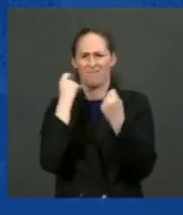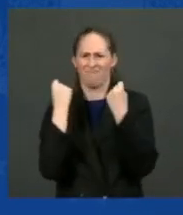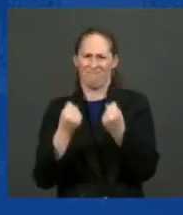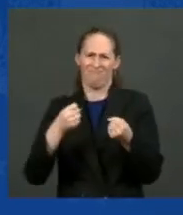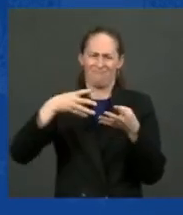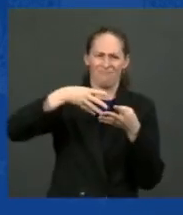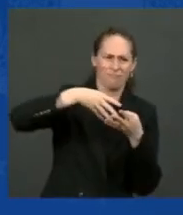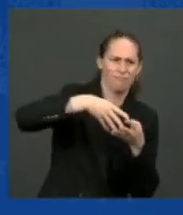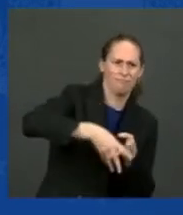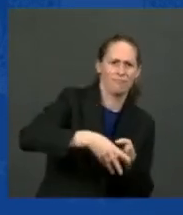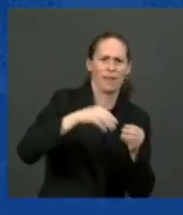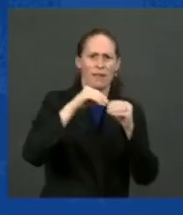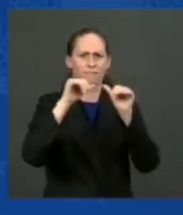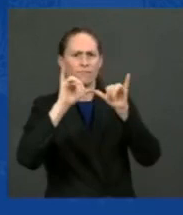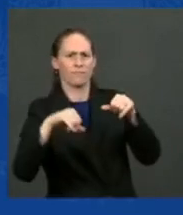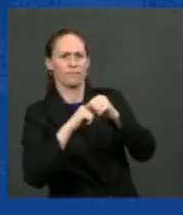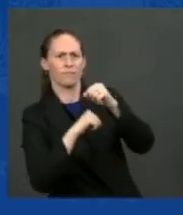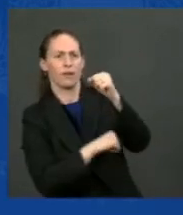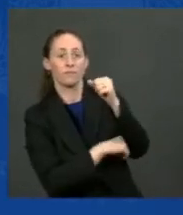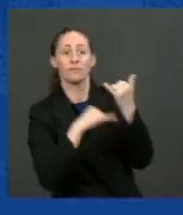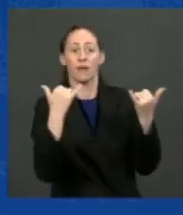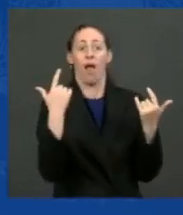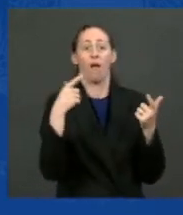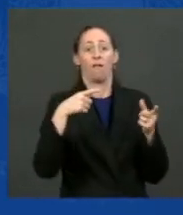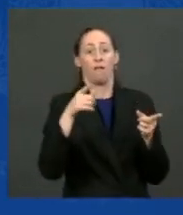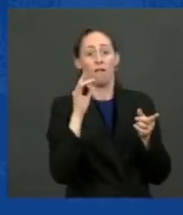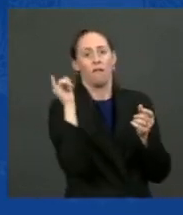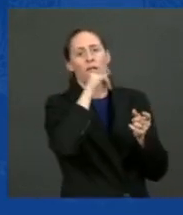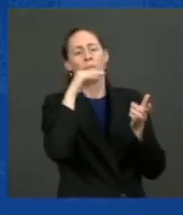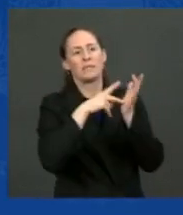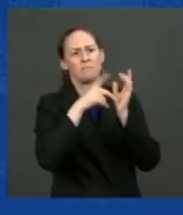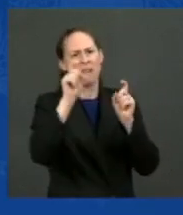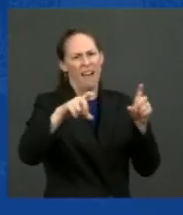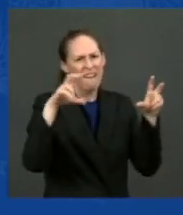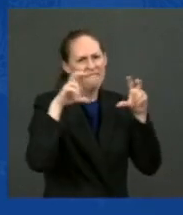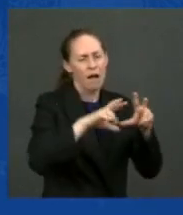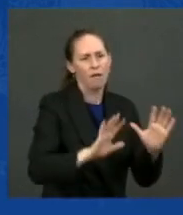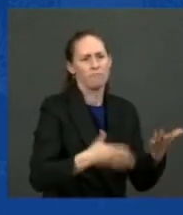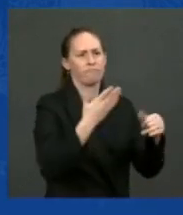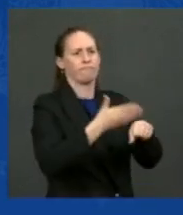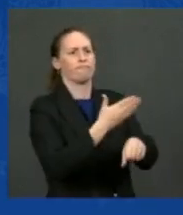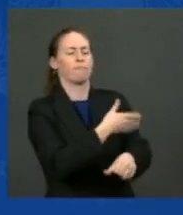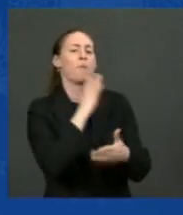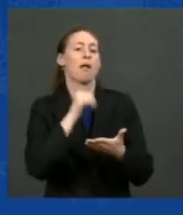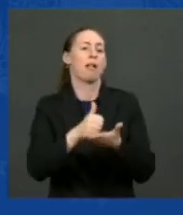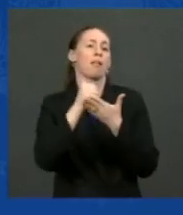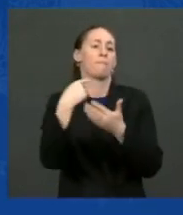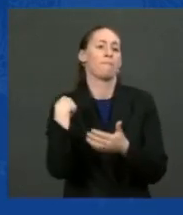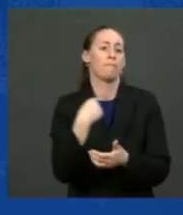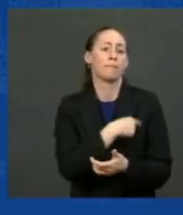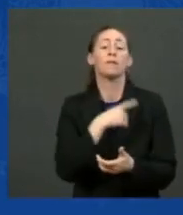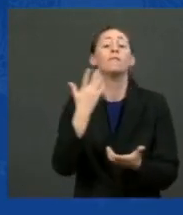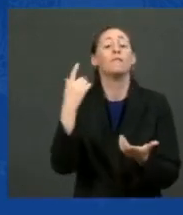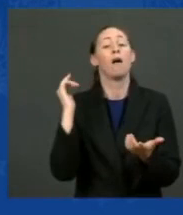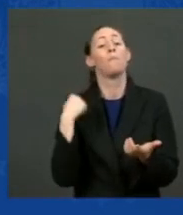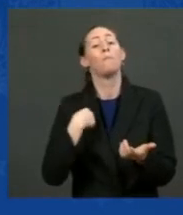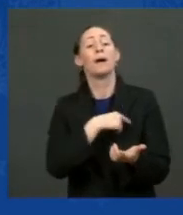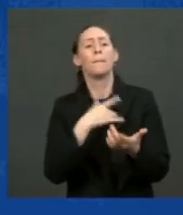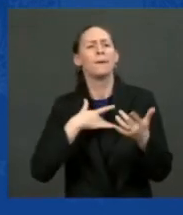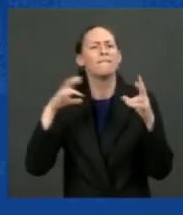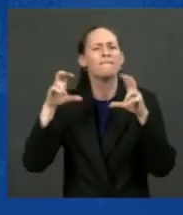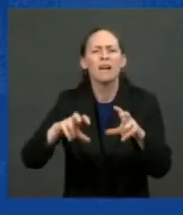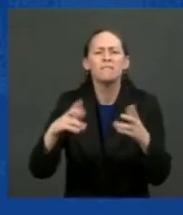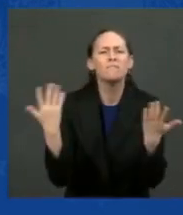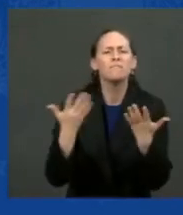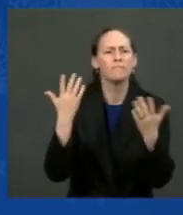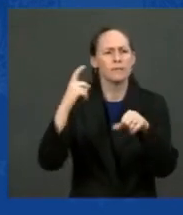takes investment. For our members, it's the investment of time to learn how to build things safely